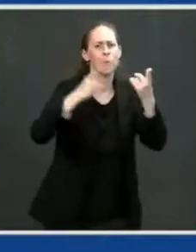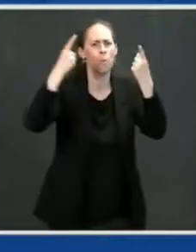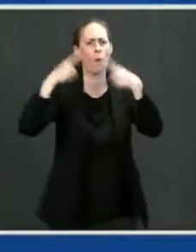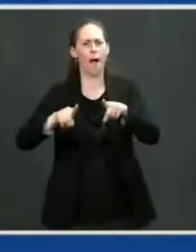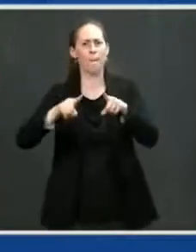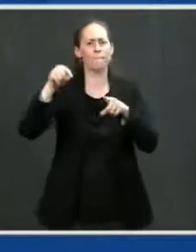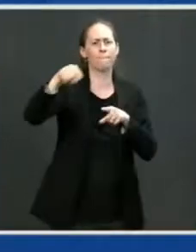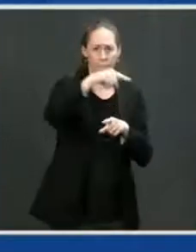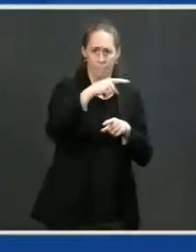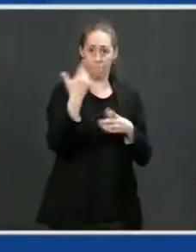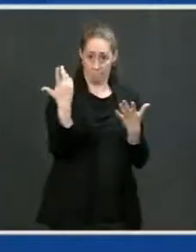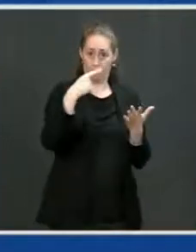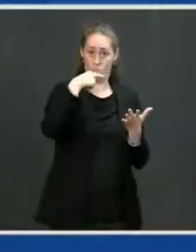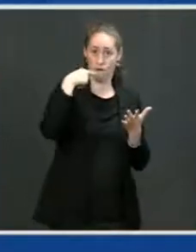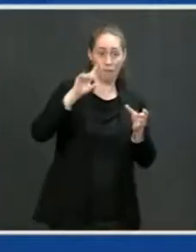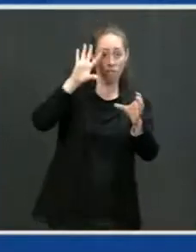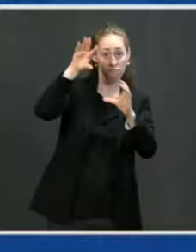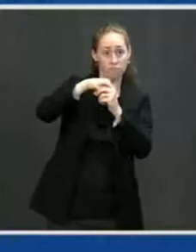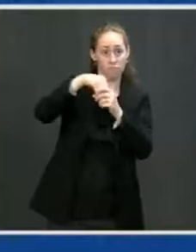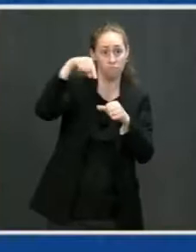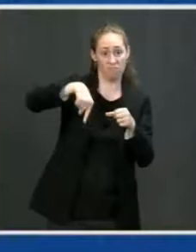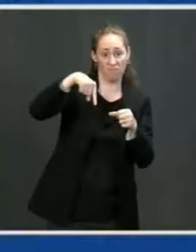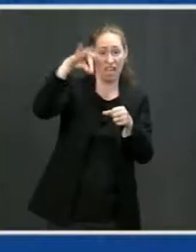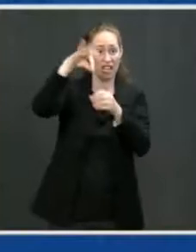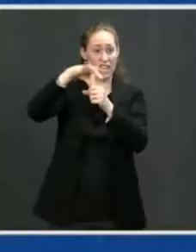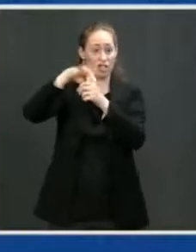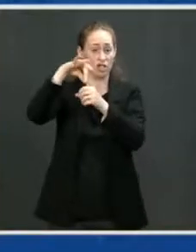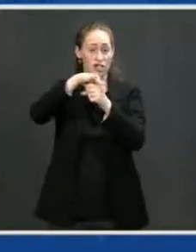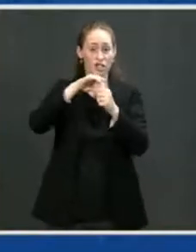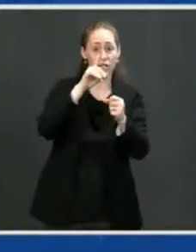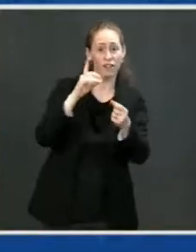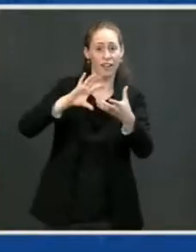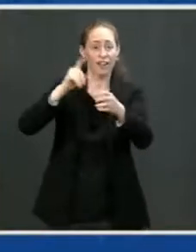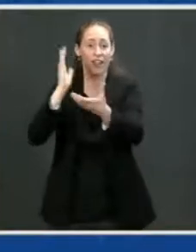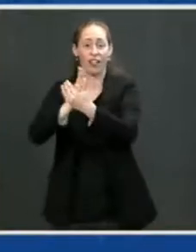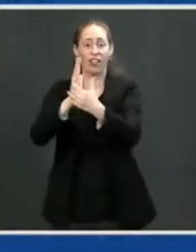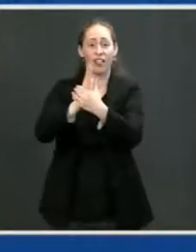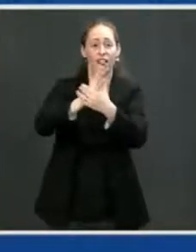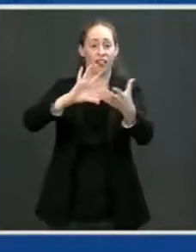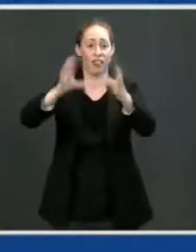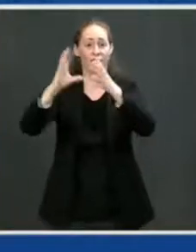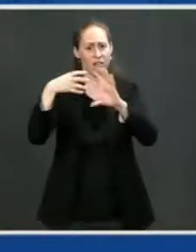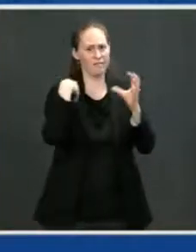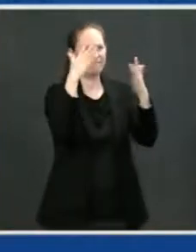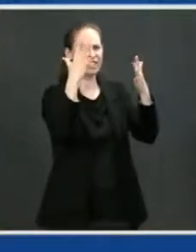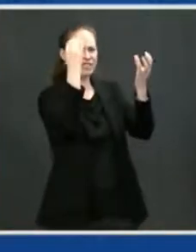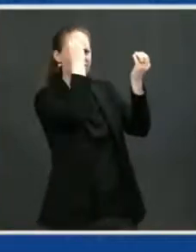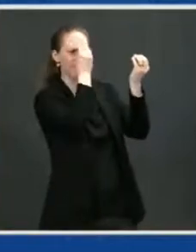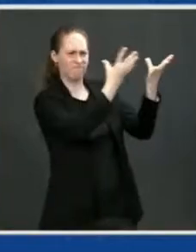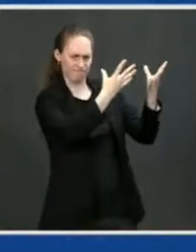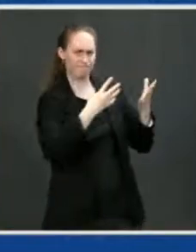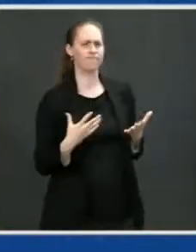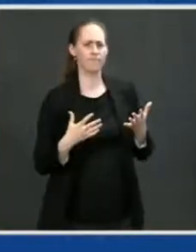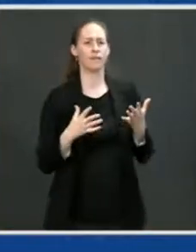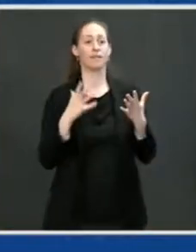role, and then determine what response we would make. When we spoke again this week, I told him that we